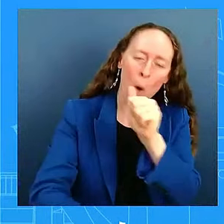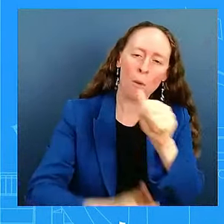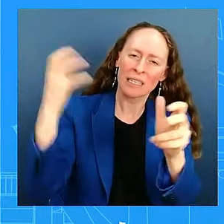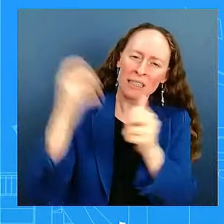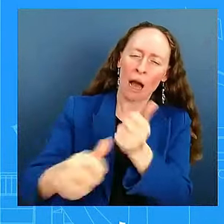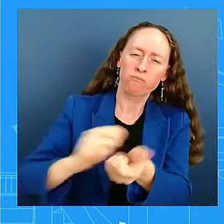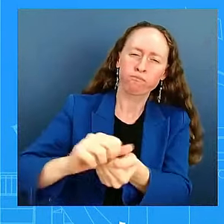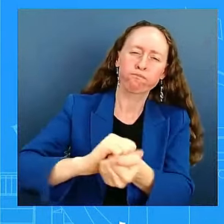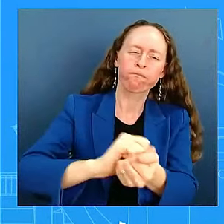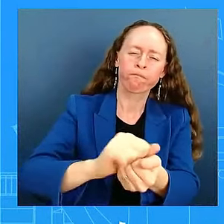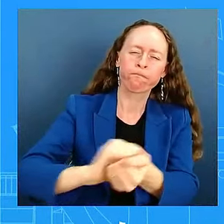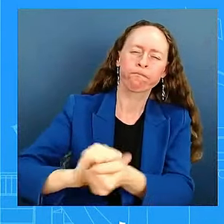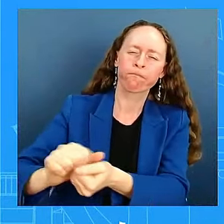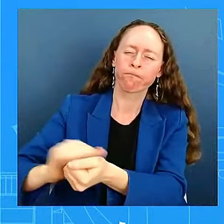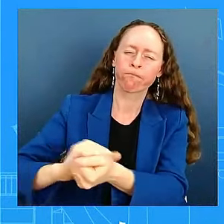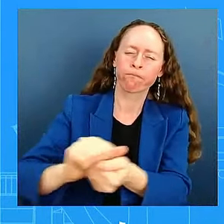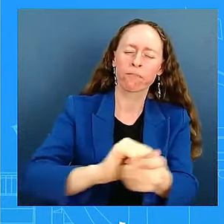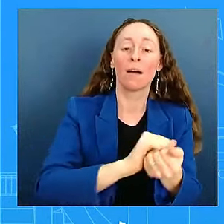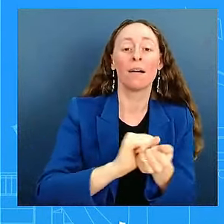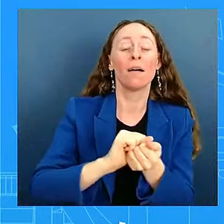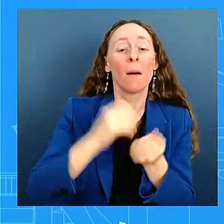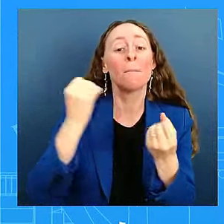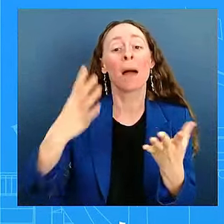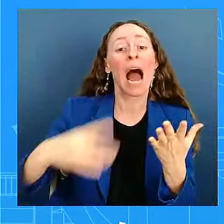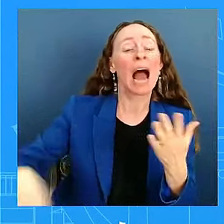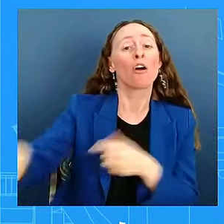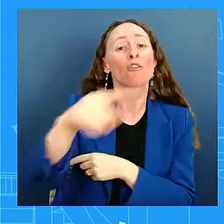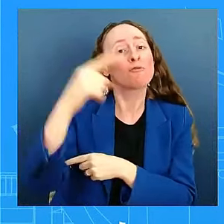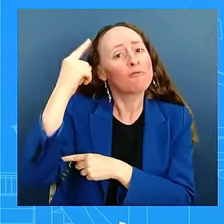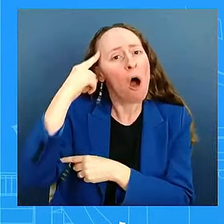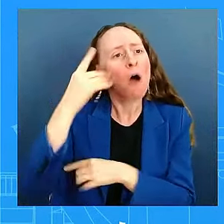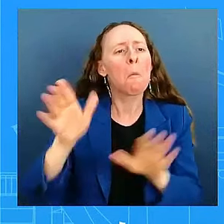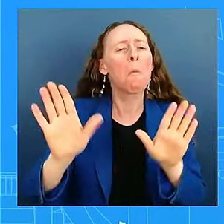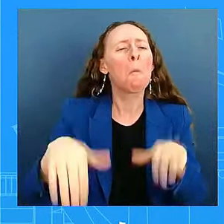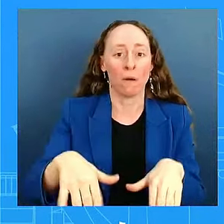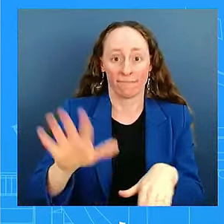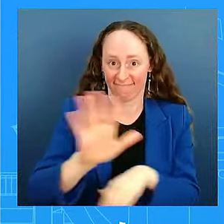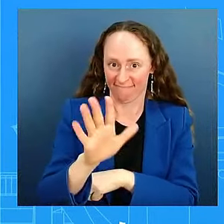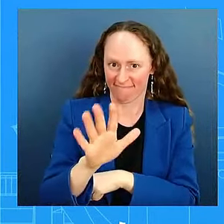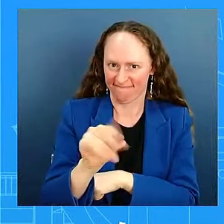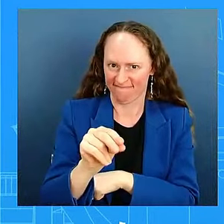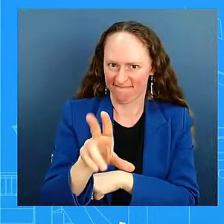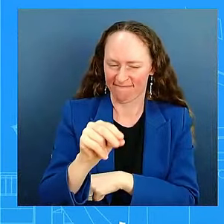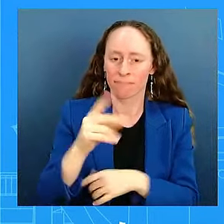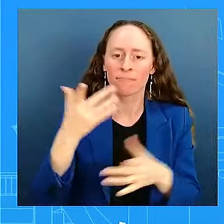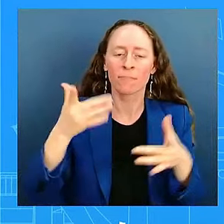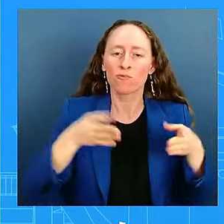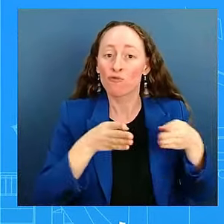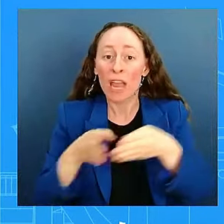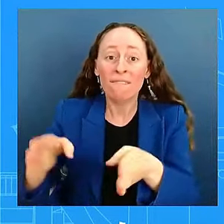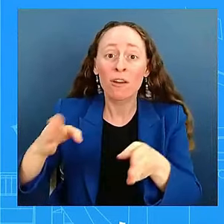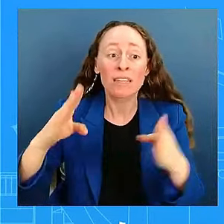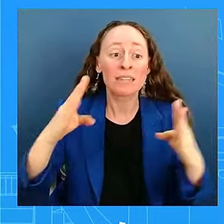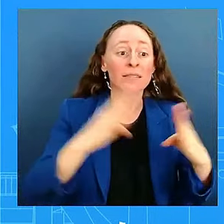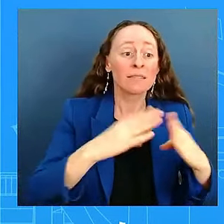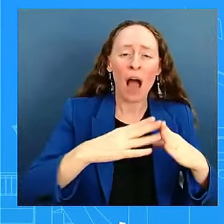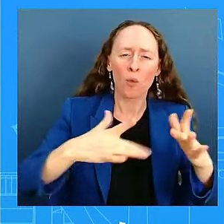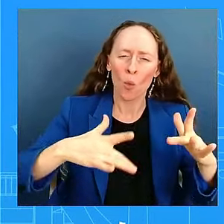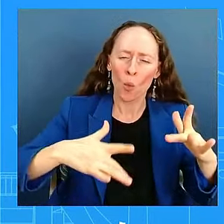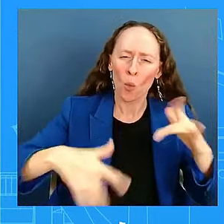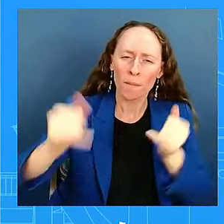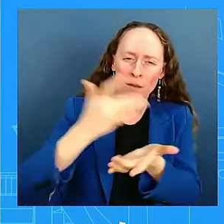virtually disappeared, had been completely destroyed. In fact, Hurricane Helene is of an